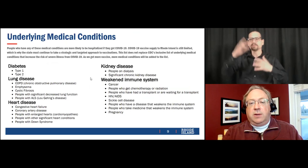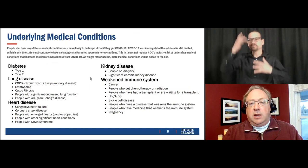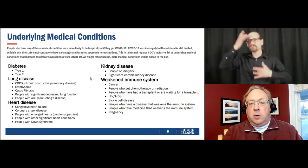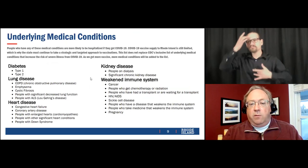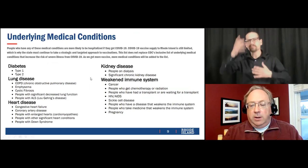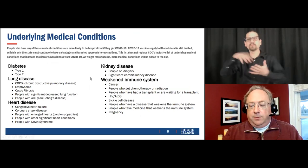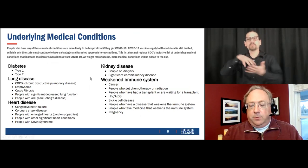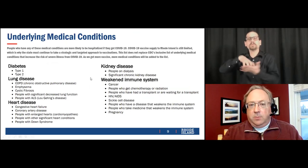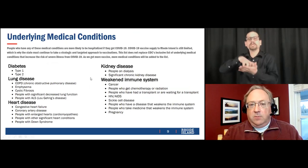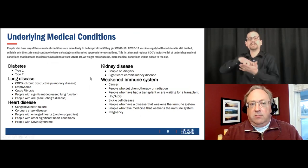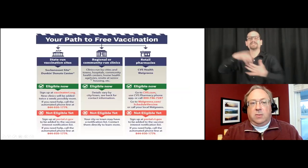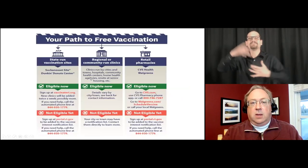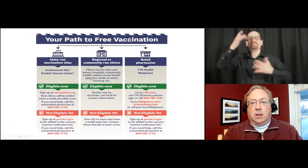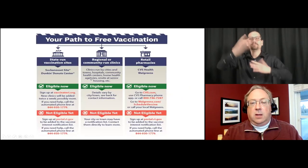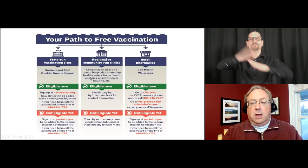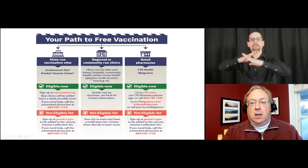doing so well if they get COVID.